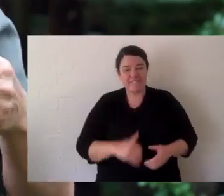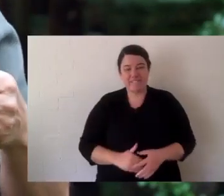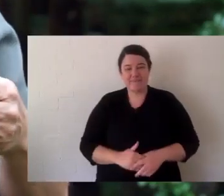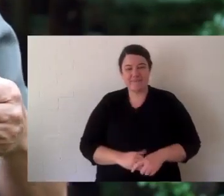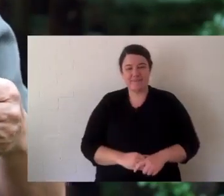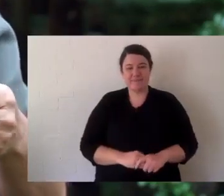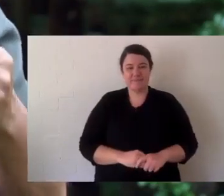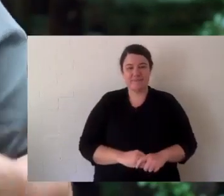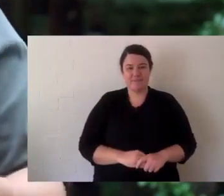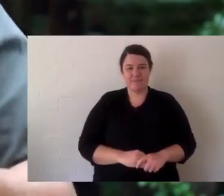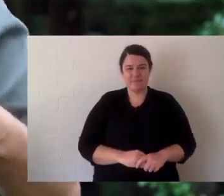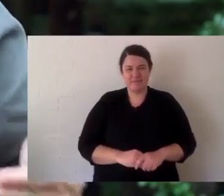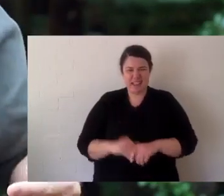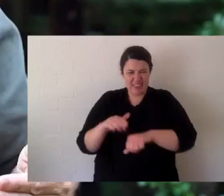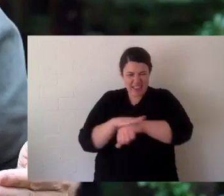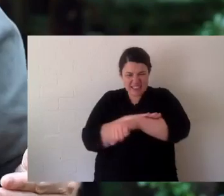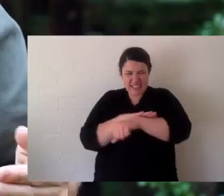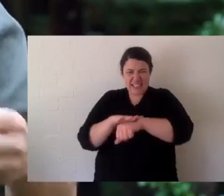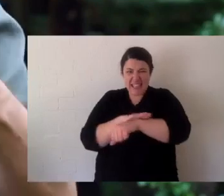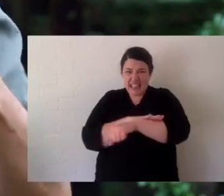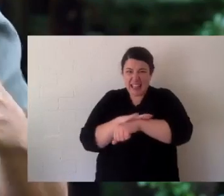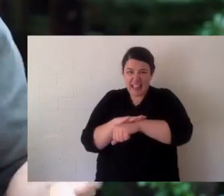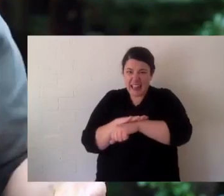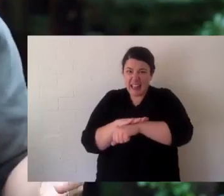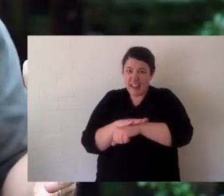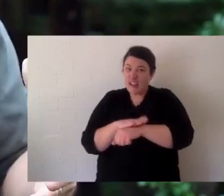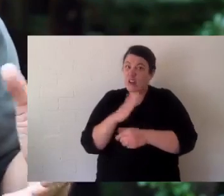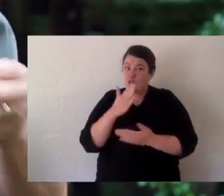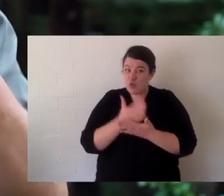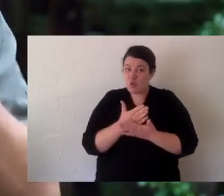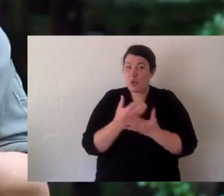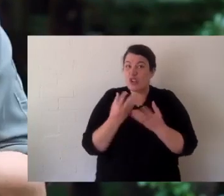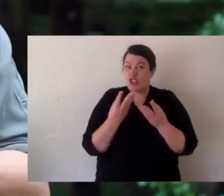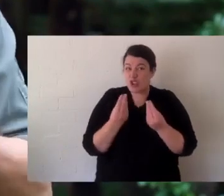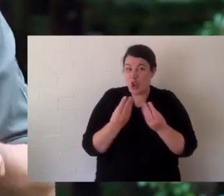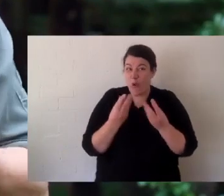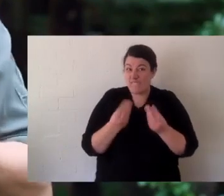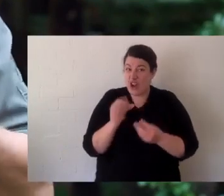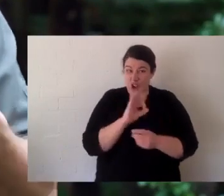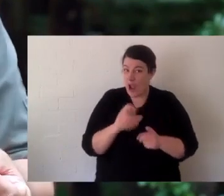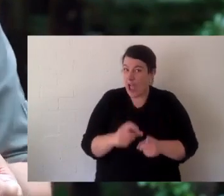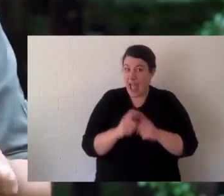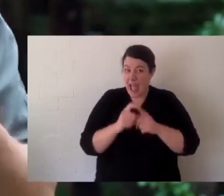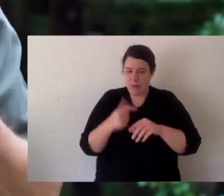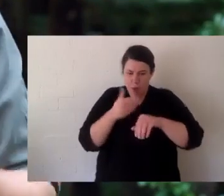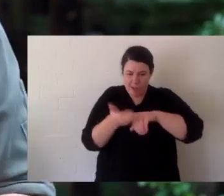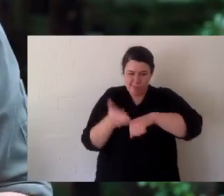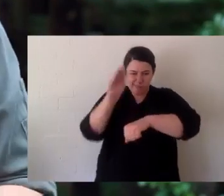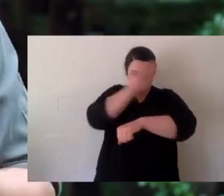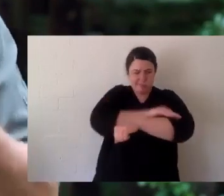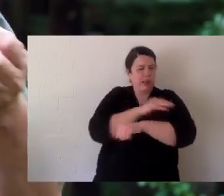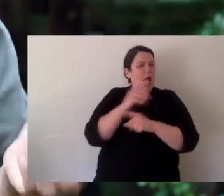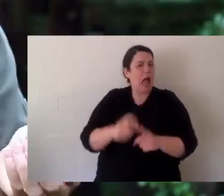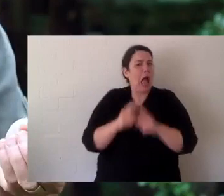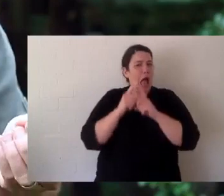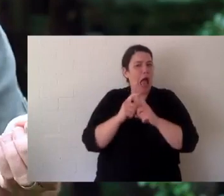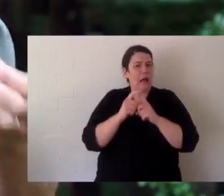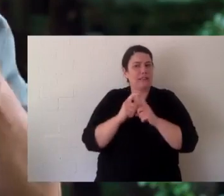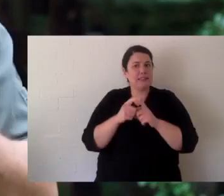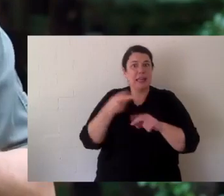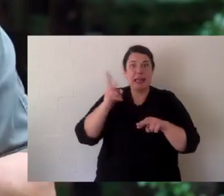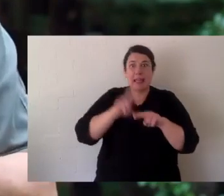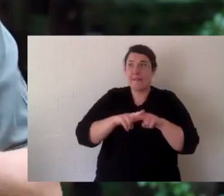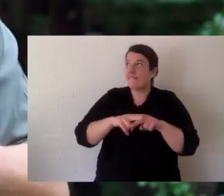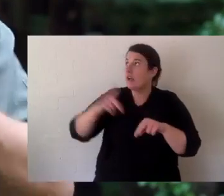but they can still see through it, kind of like a crocodile. Now their skin, it might look spiky and scaly but it's actually quite soft